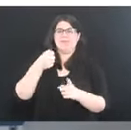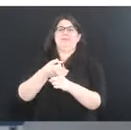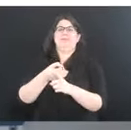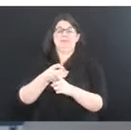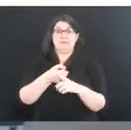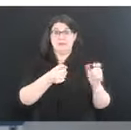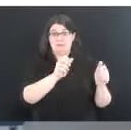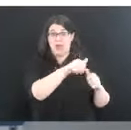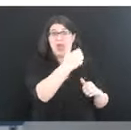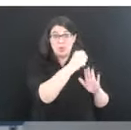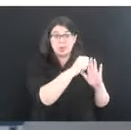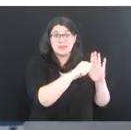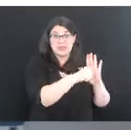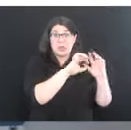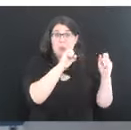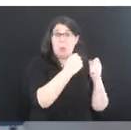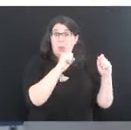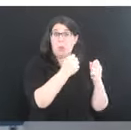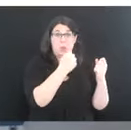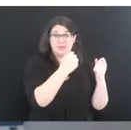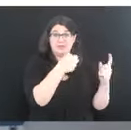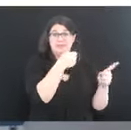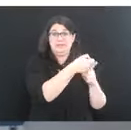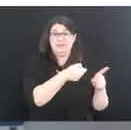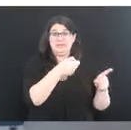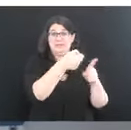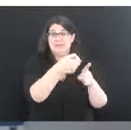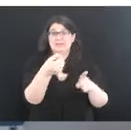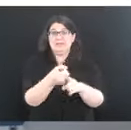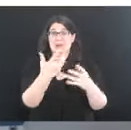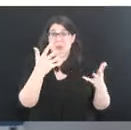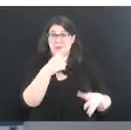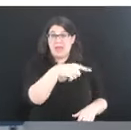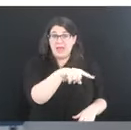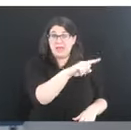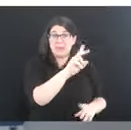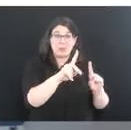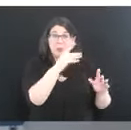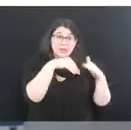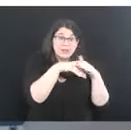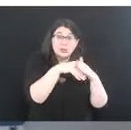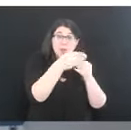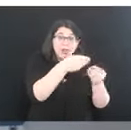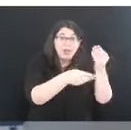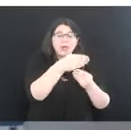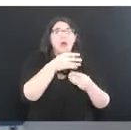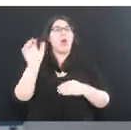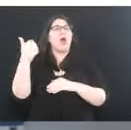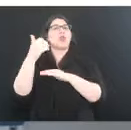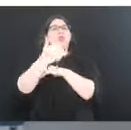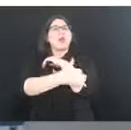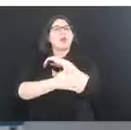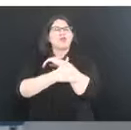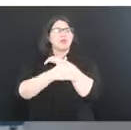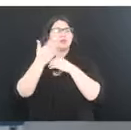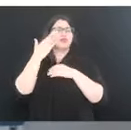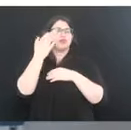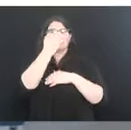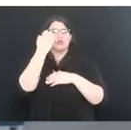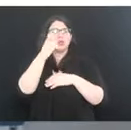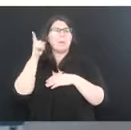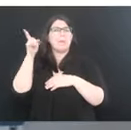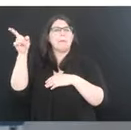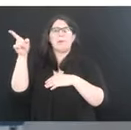than us that are already experiencing colder weather, people indoors and other countries in Europe are starting to see new